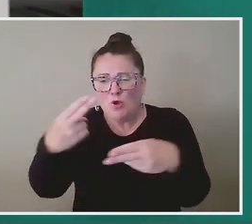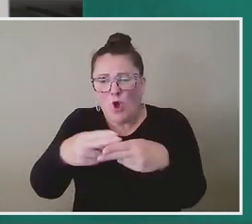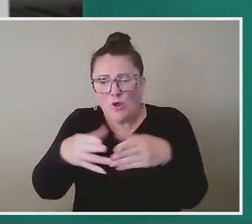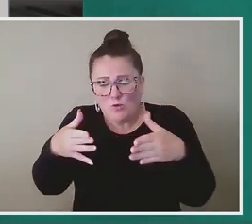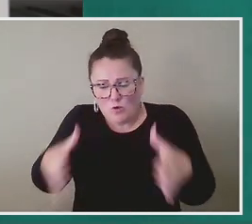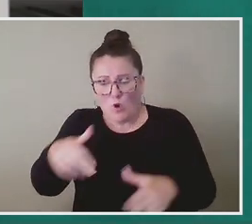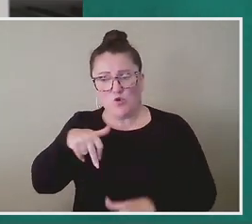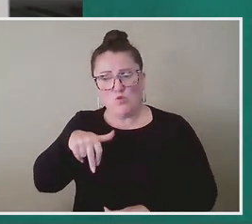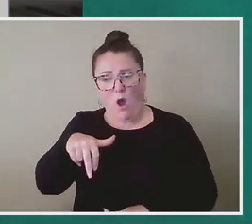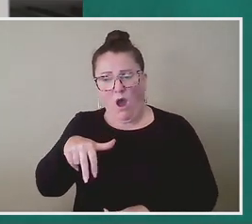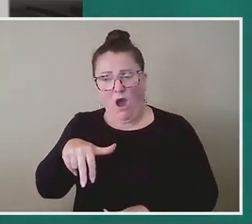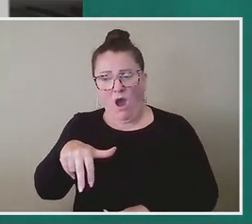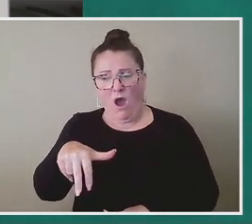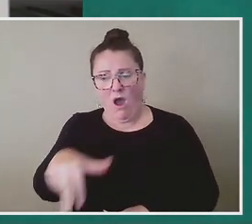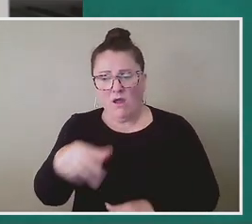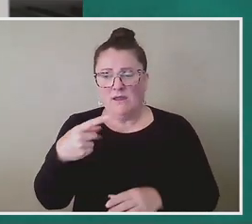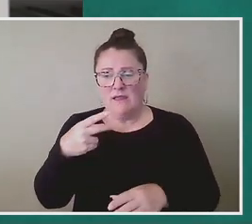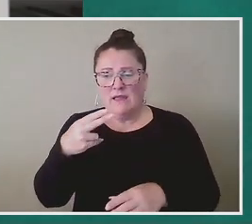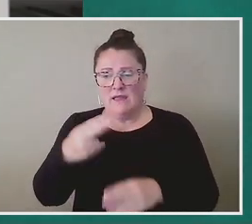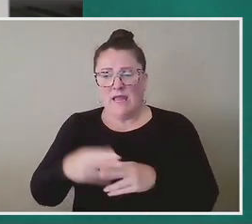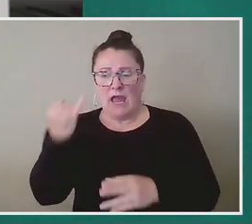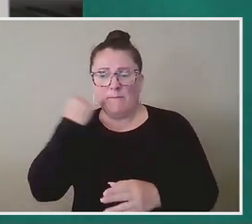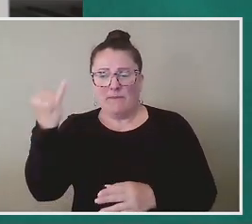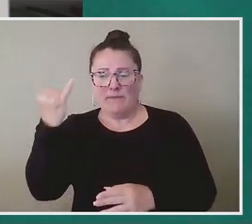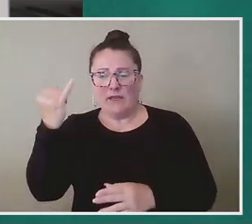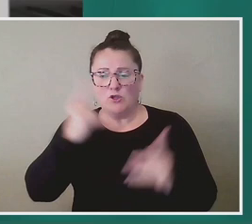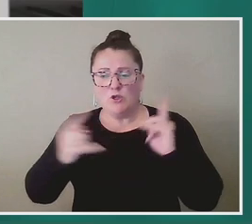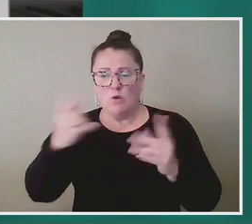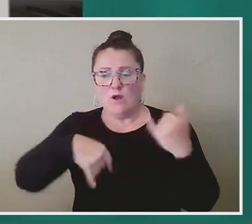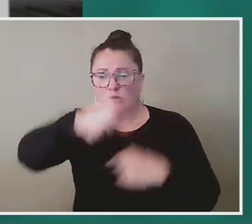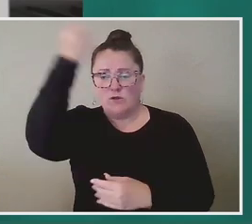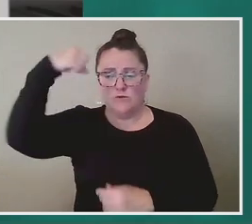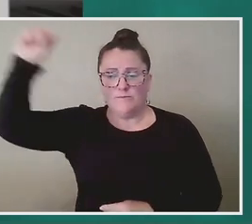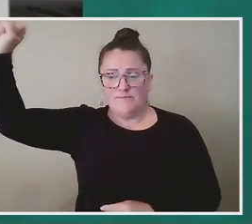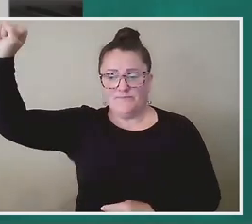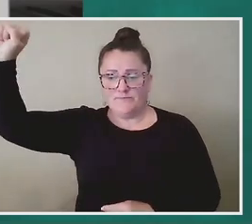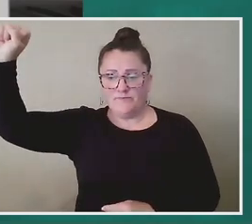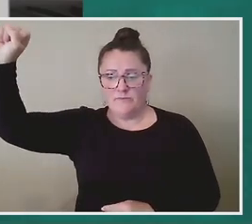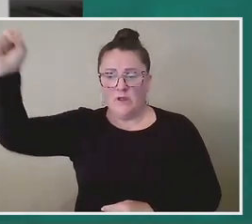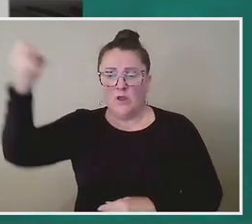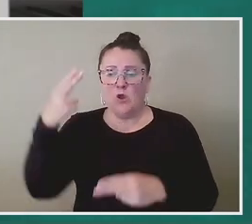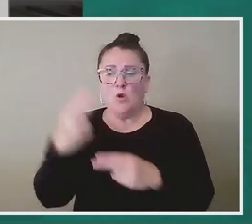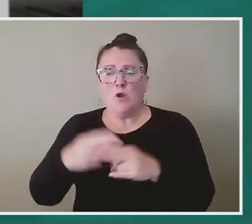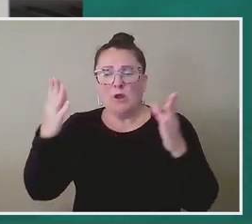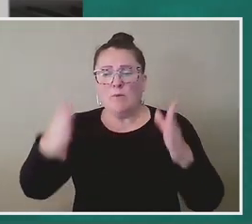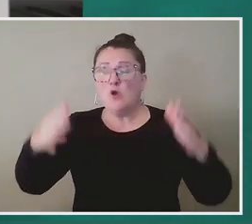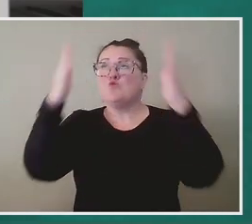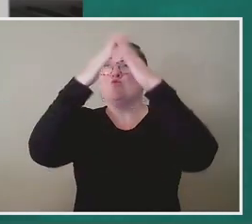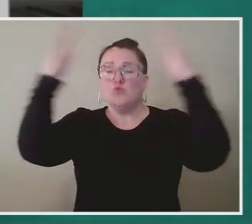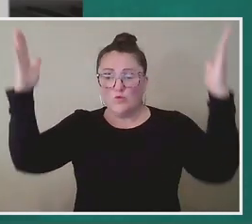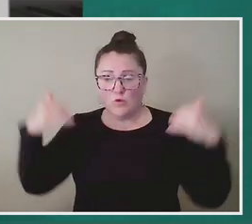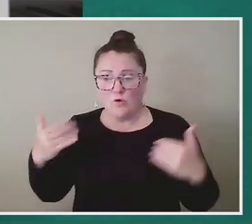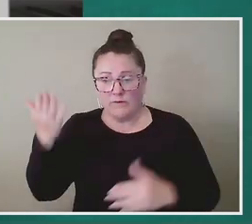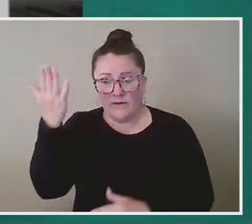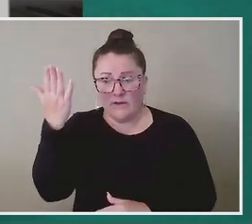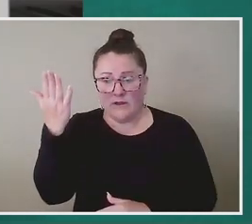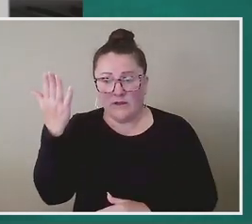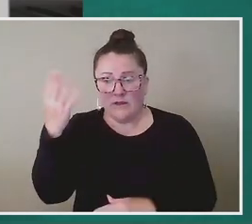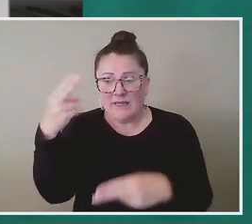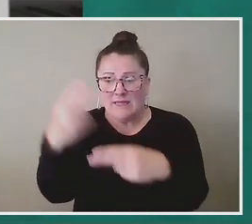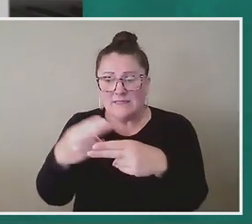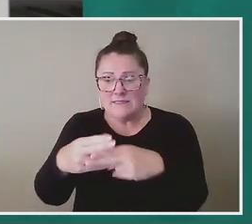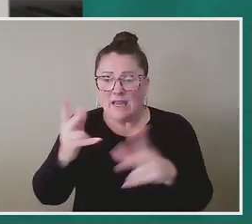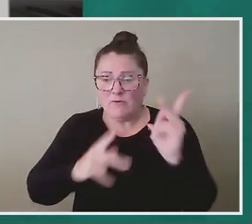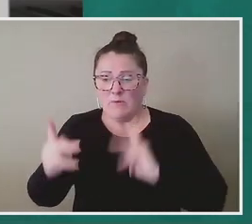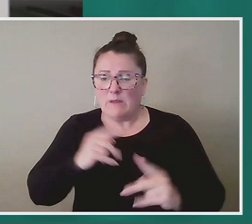walk on is named for those who imagined you under a noose? What do you call it when the roof over your head is named after people who